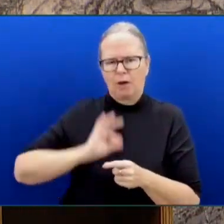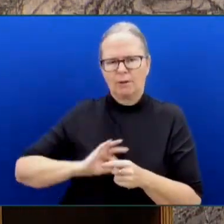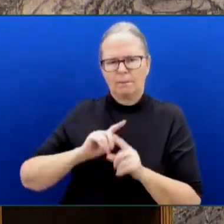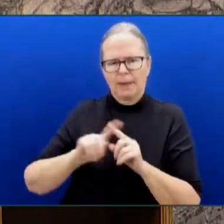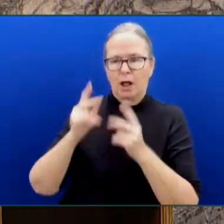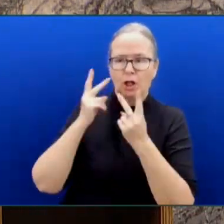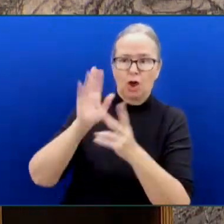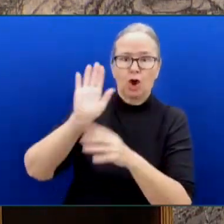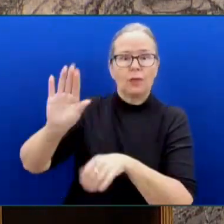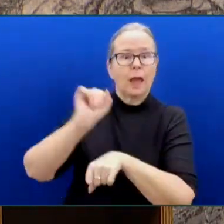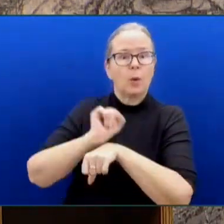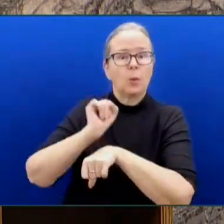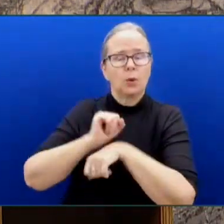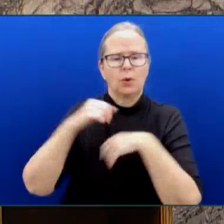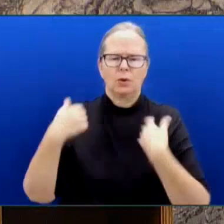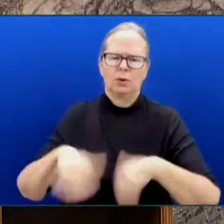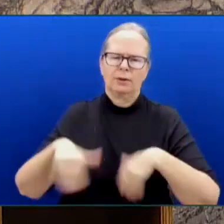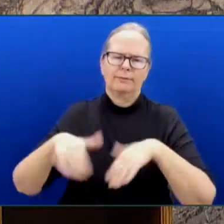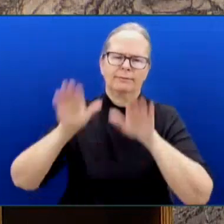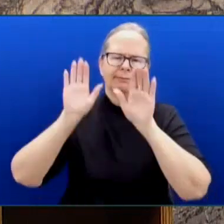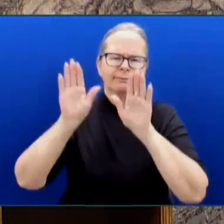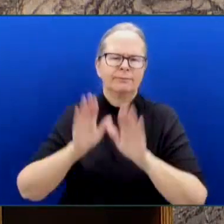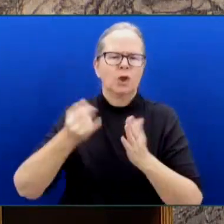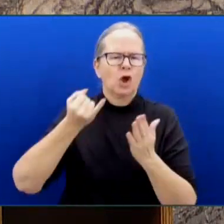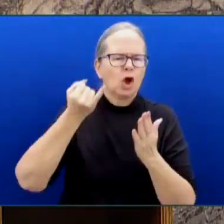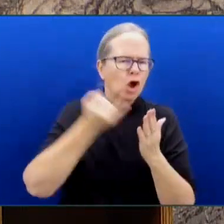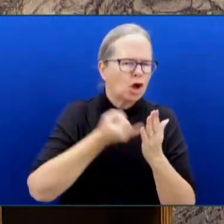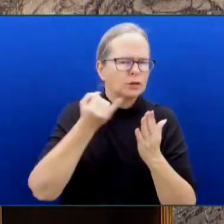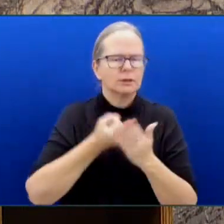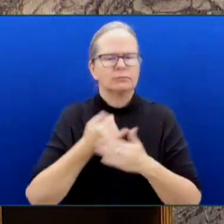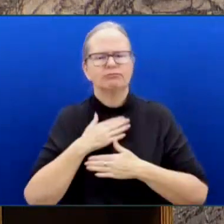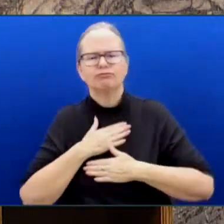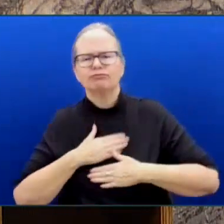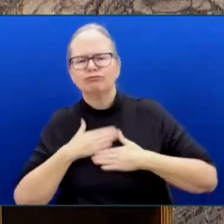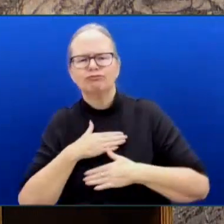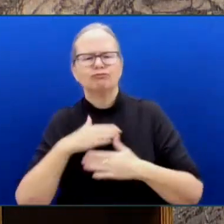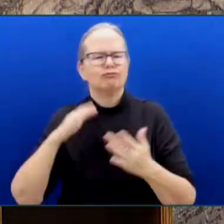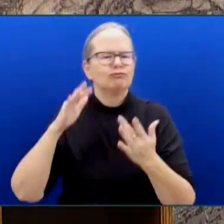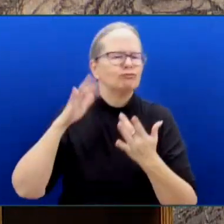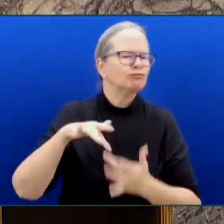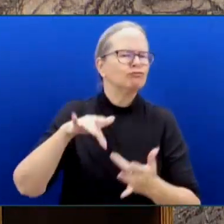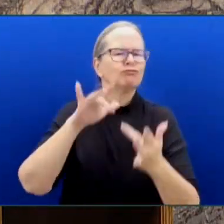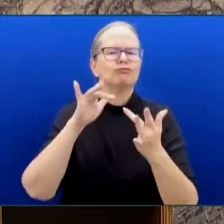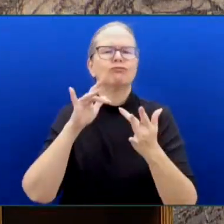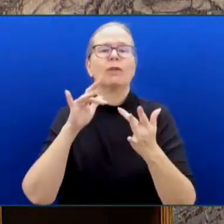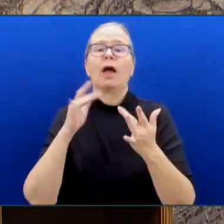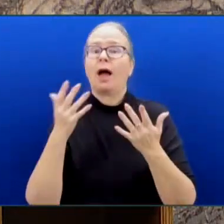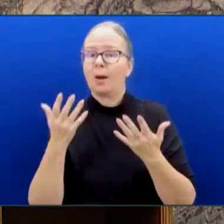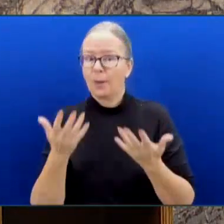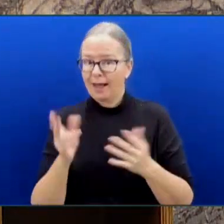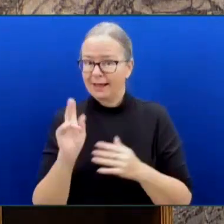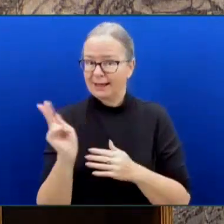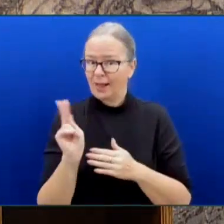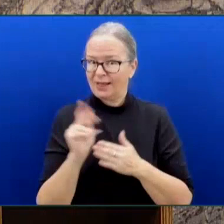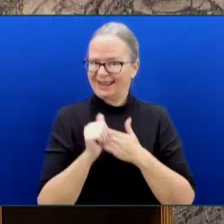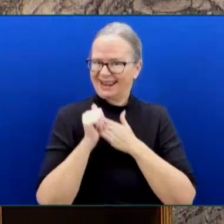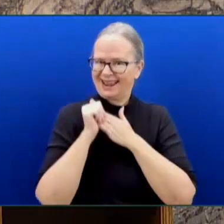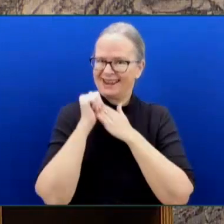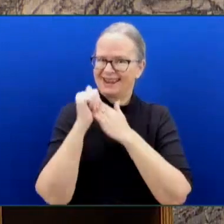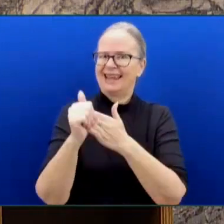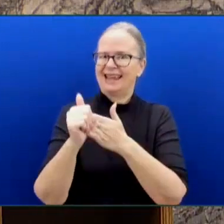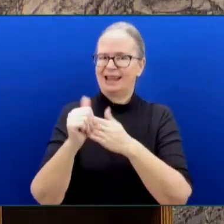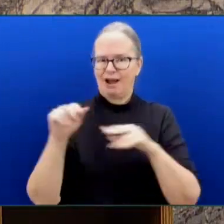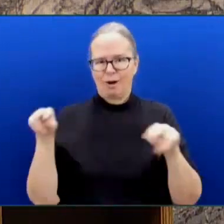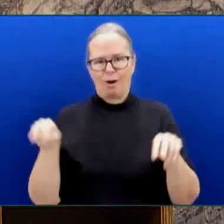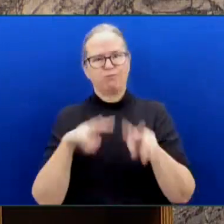Arts, entertainment and tourism? Well, we're definitely leading the way here in Kelowna. A huge shout out to the Rotary Centre of the Arts and Splash